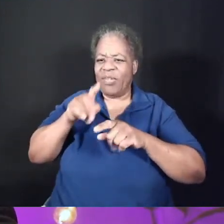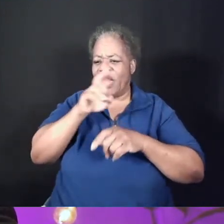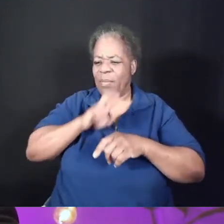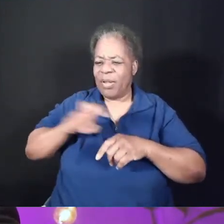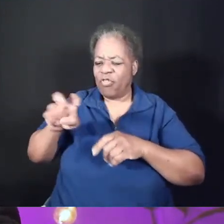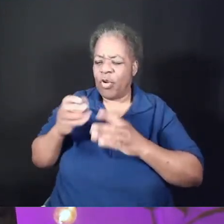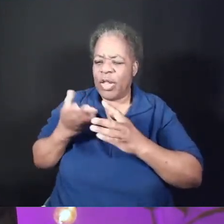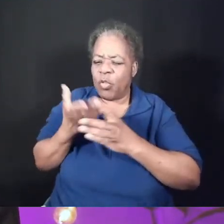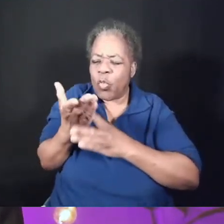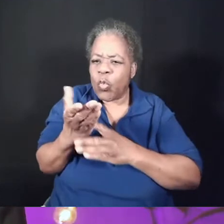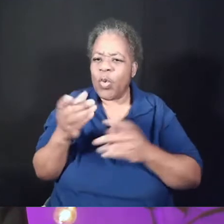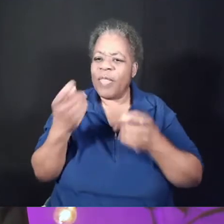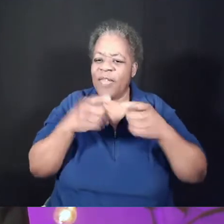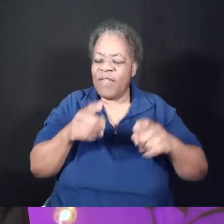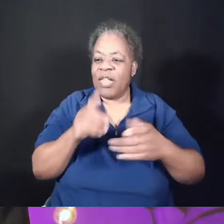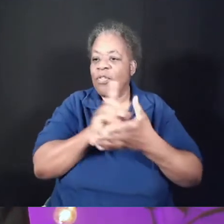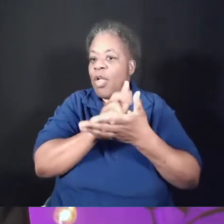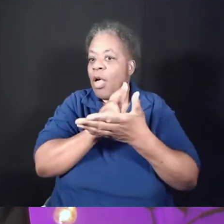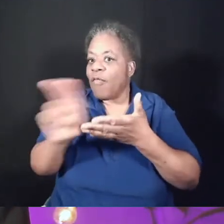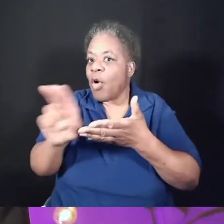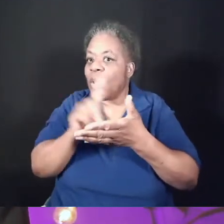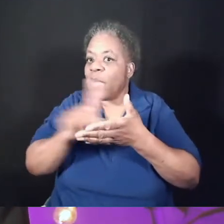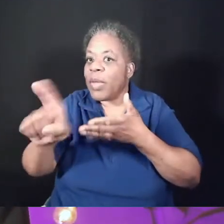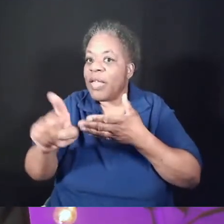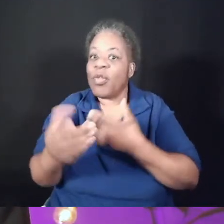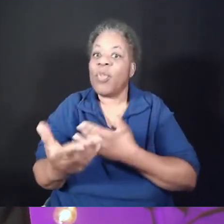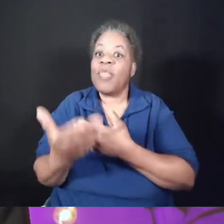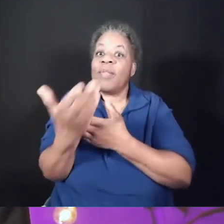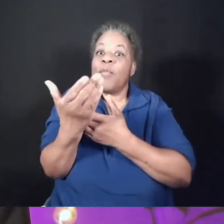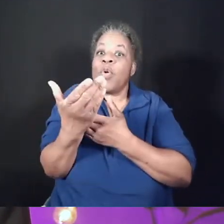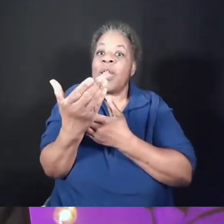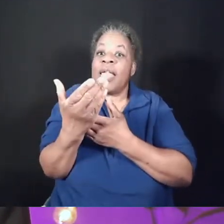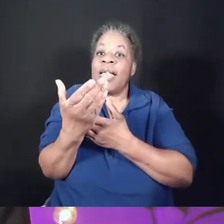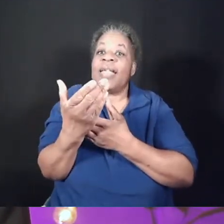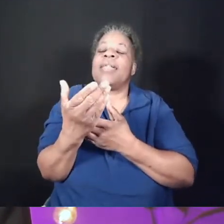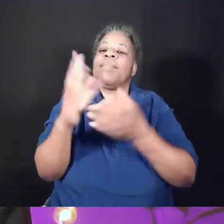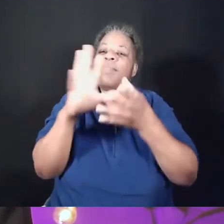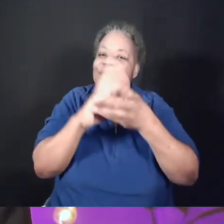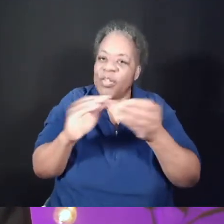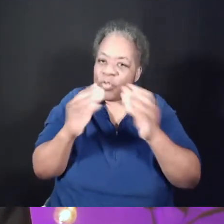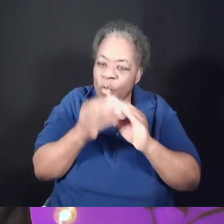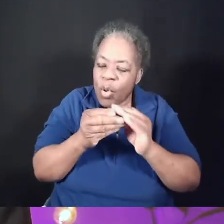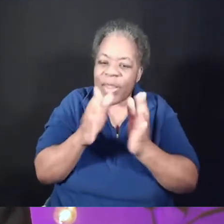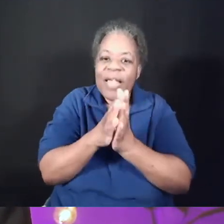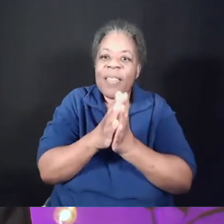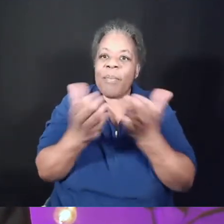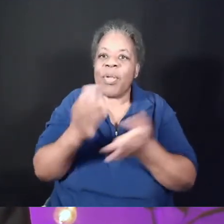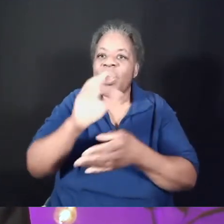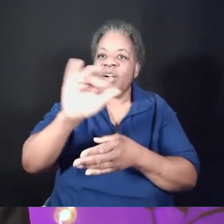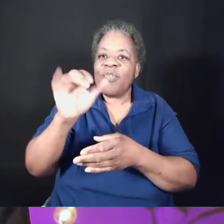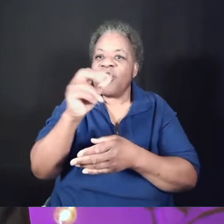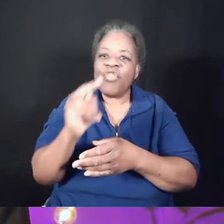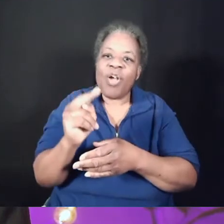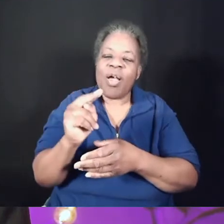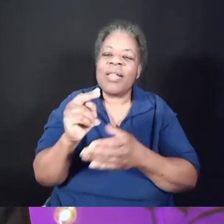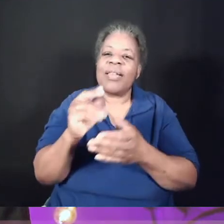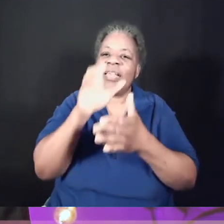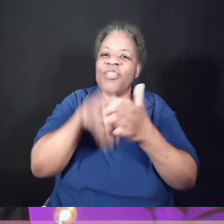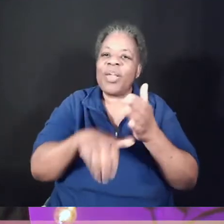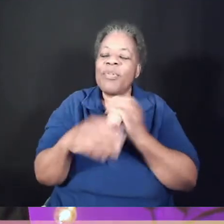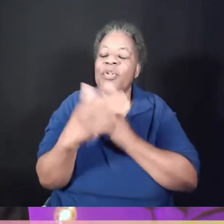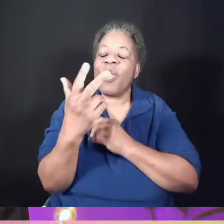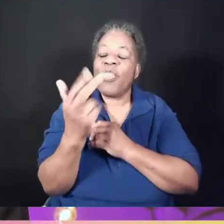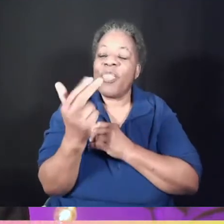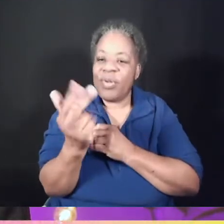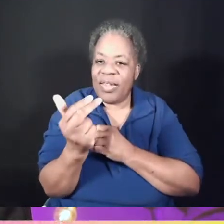of Holy Week. So today, if you want, you can follow along with the story in the book of John, chapter 13. John